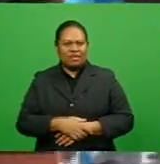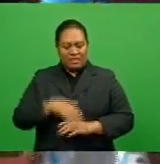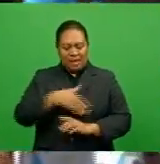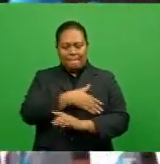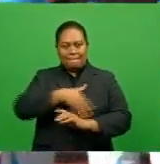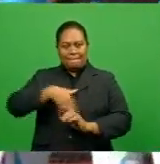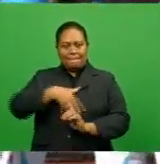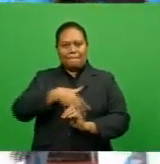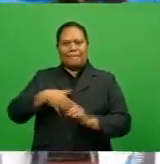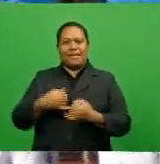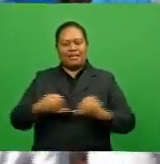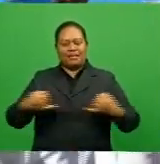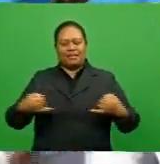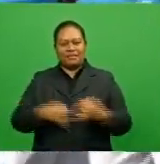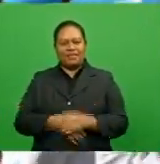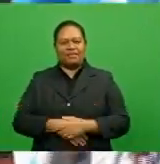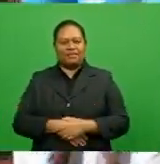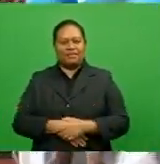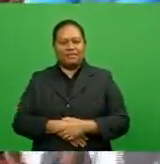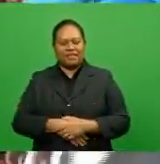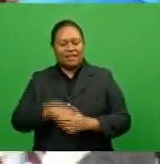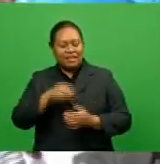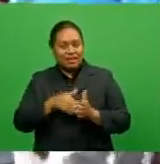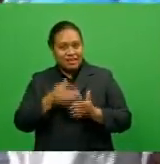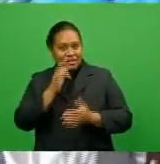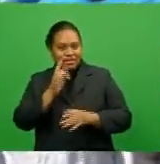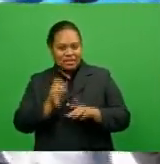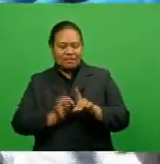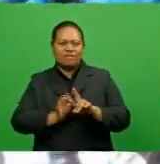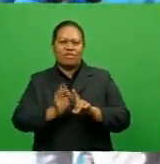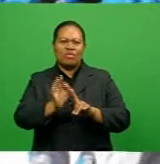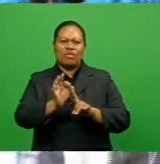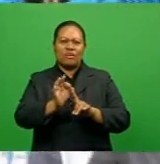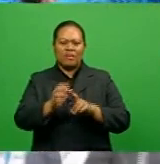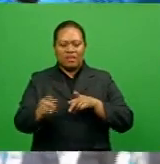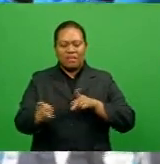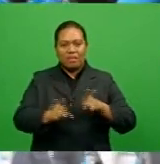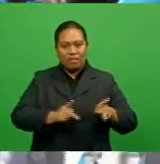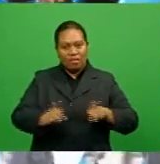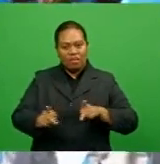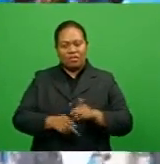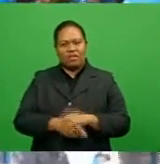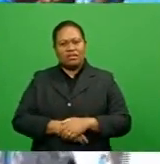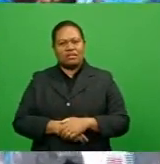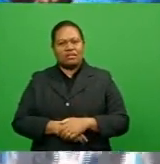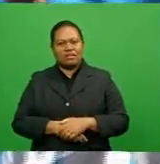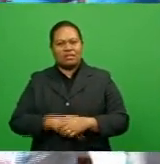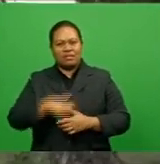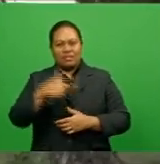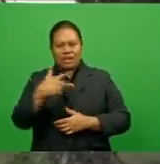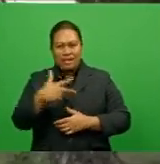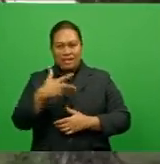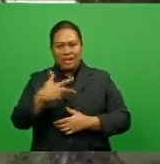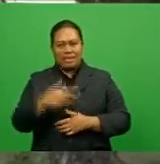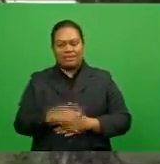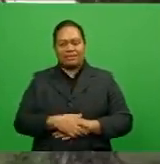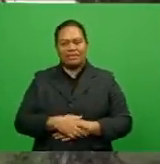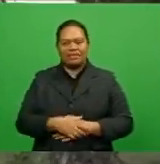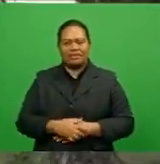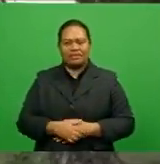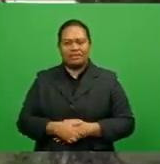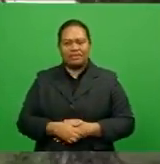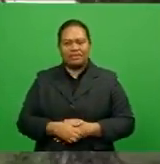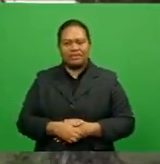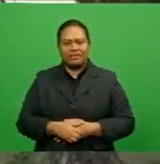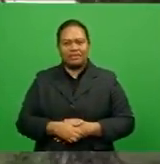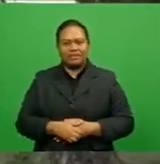and we're looking at also improving the performance of our eight forwards. And